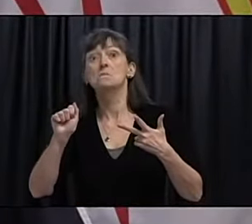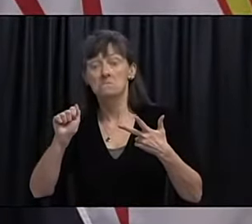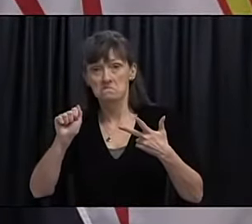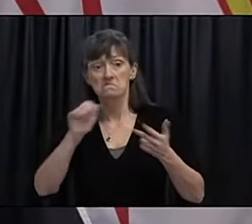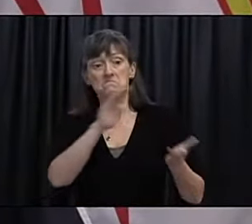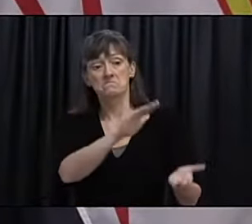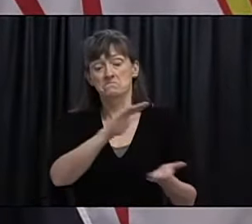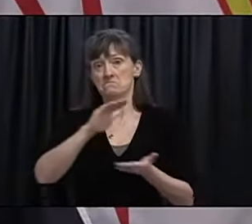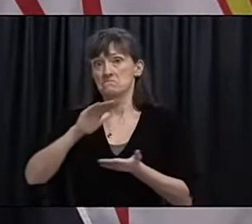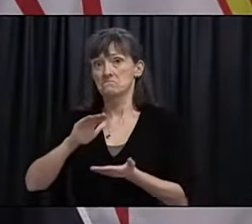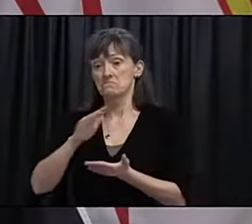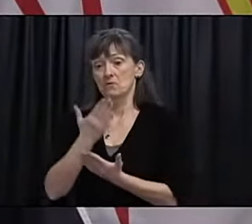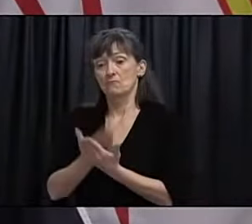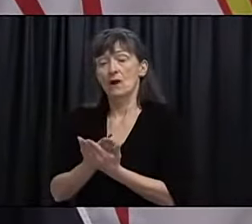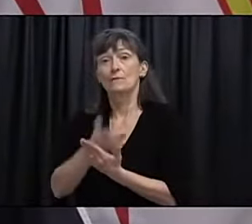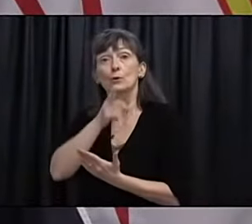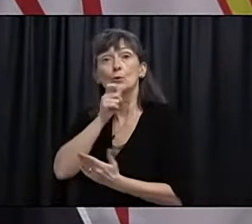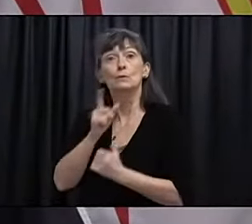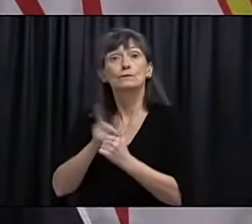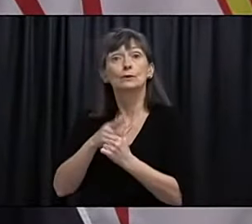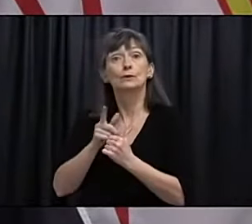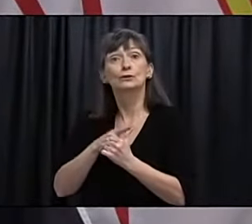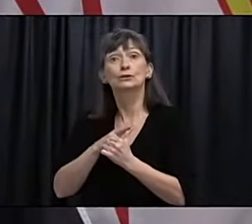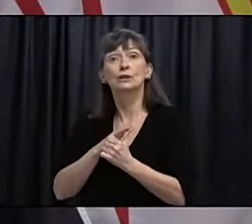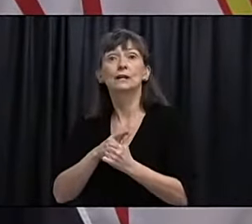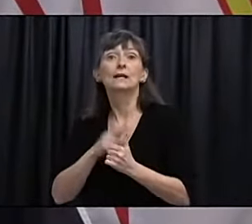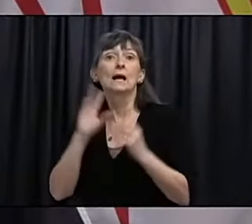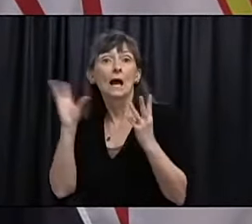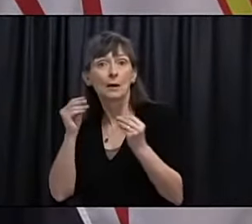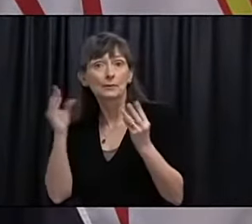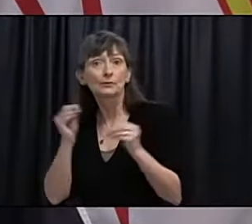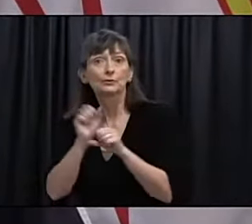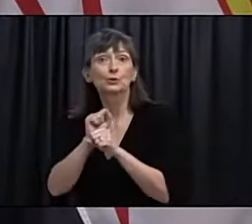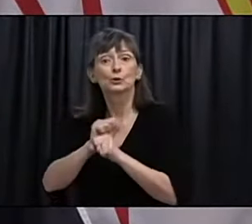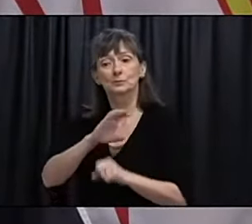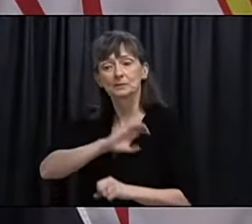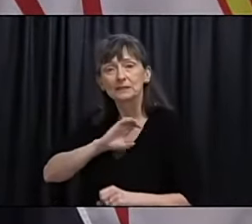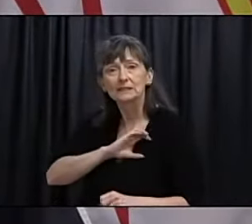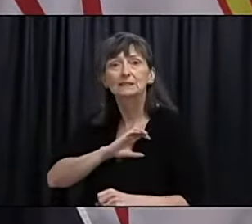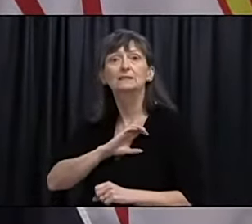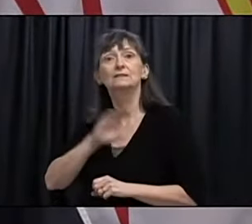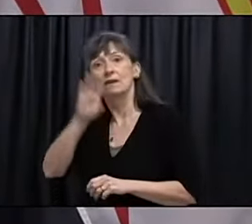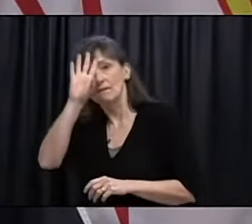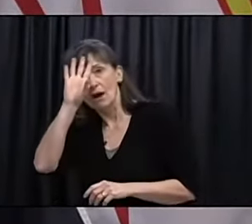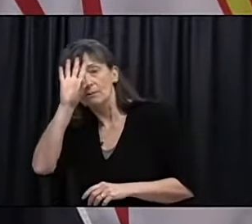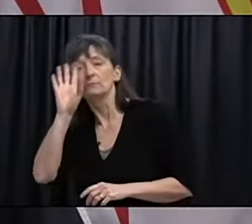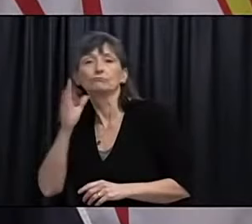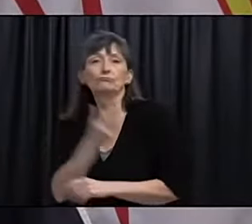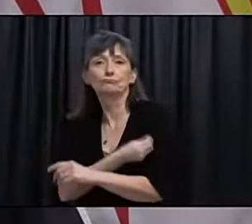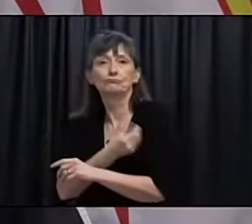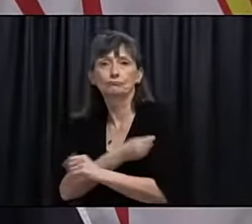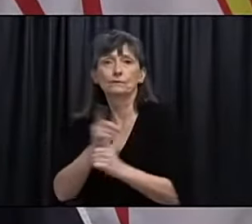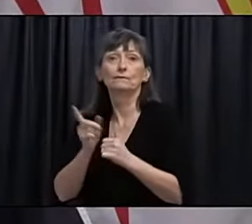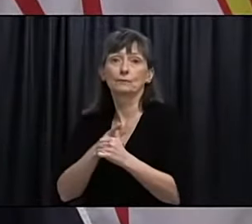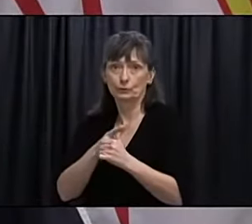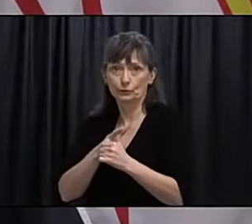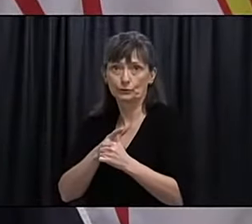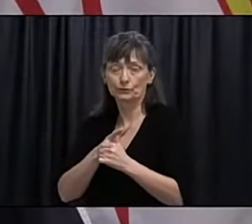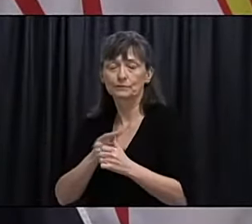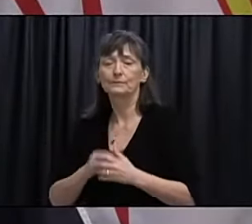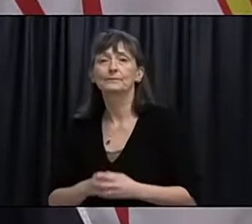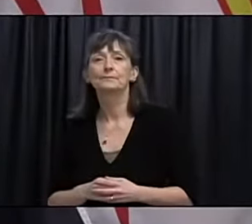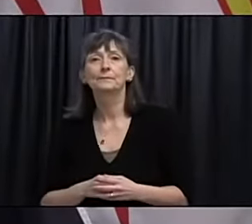offered to first responders and frontline essential workers. These individuals are critical to the protection of lives and safety in our communities